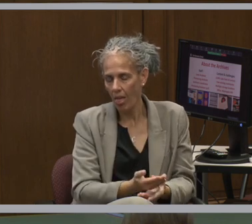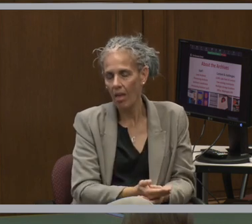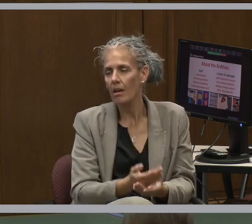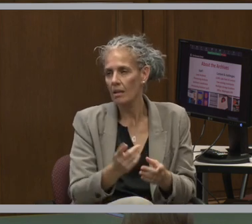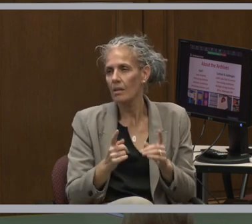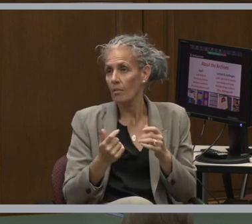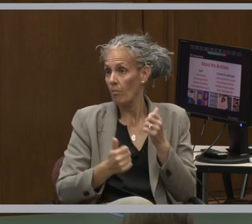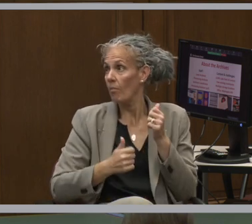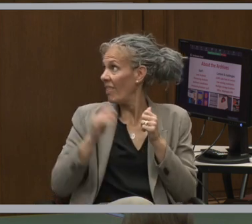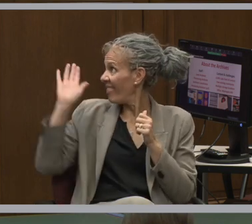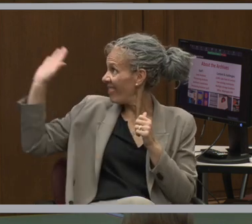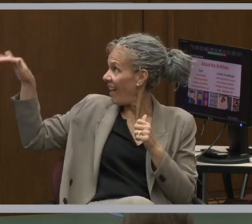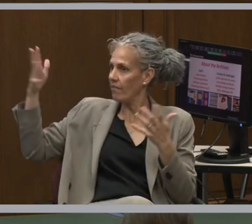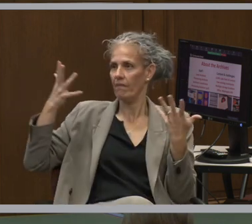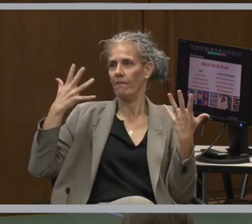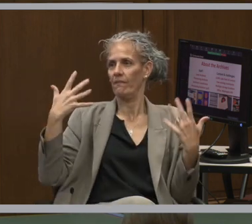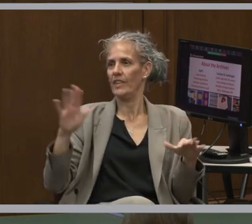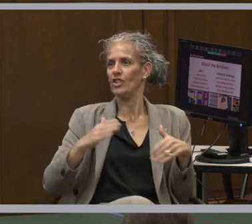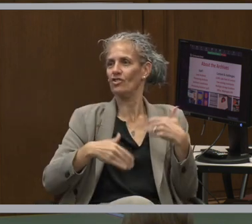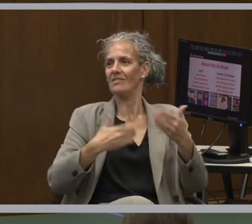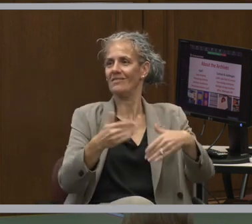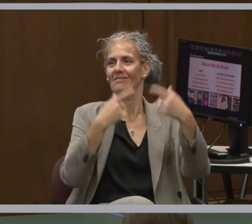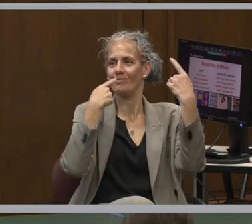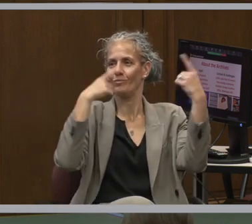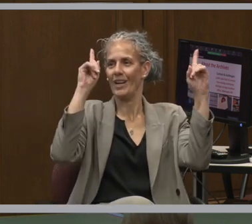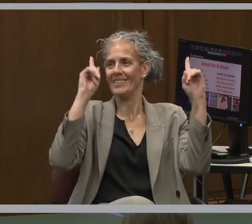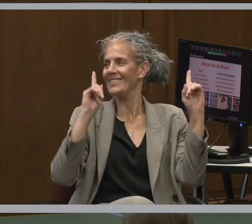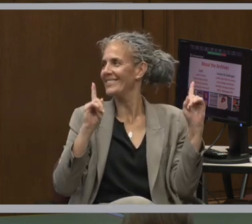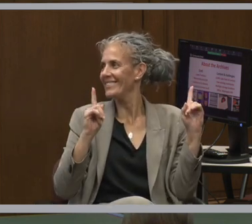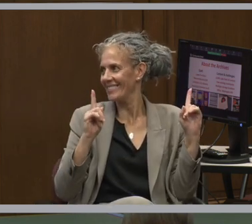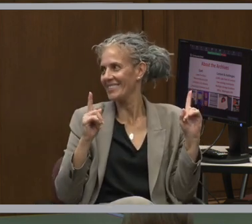processed that collection. I'll talk a little bit more about that later.